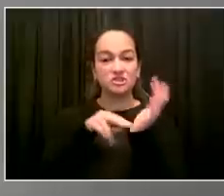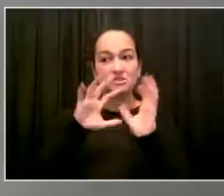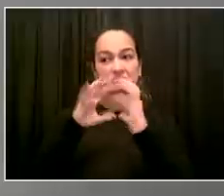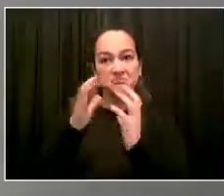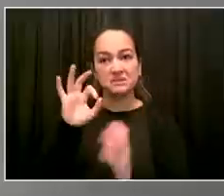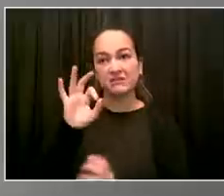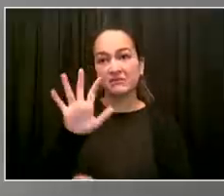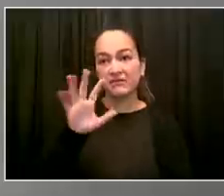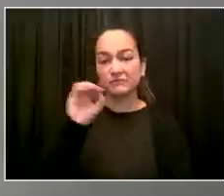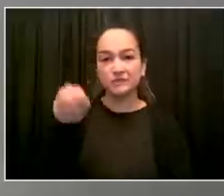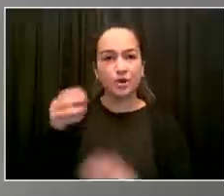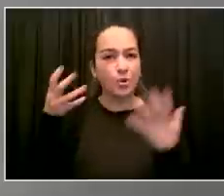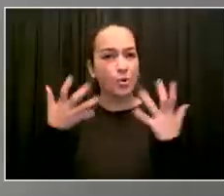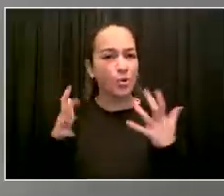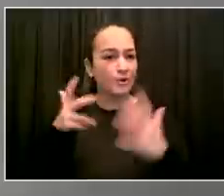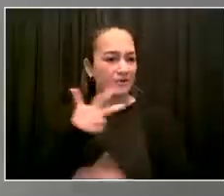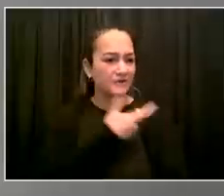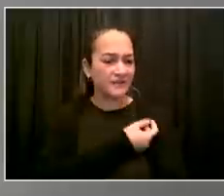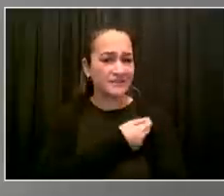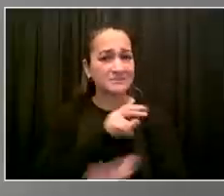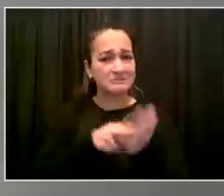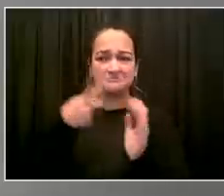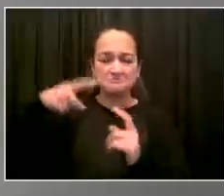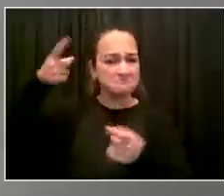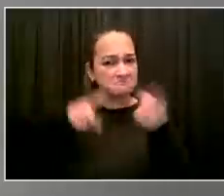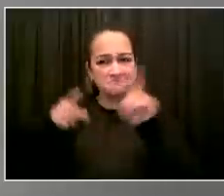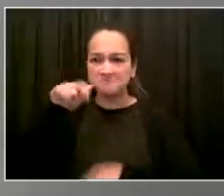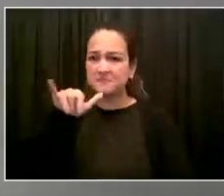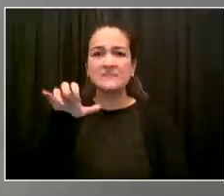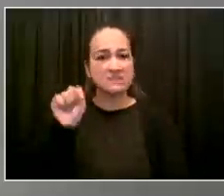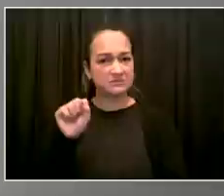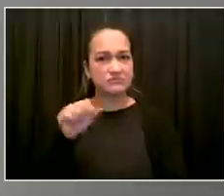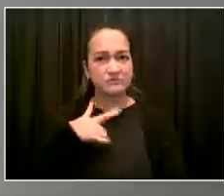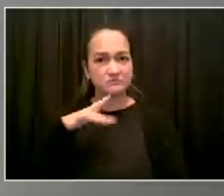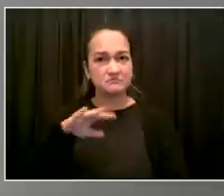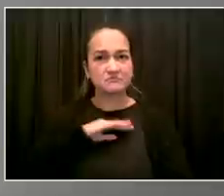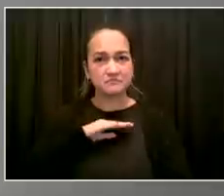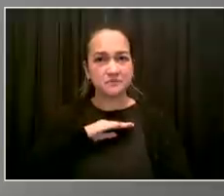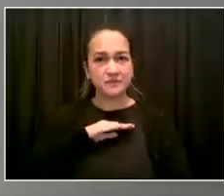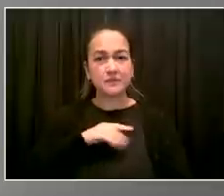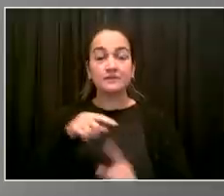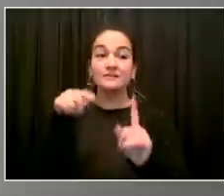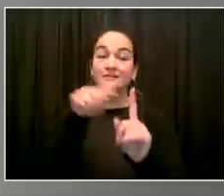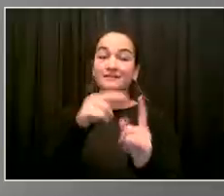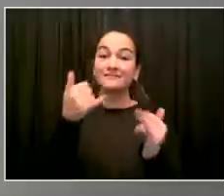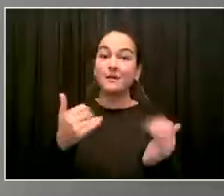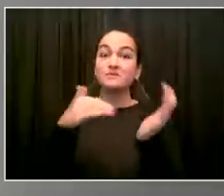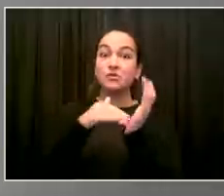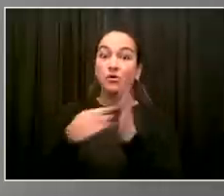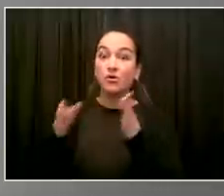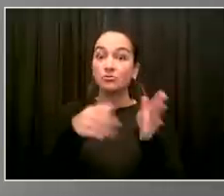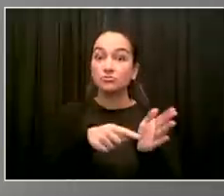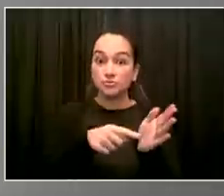99% of my doctors have agreed. All our facilities are open and fully functional.